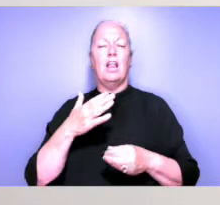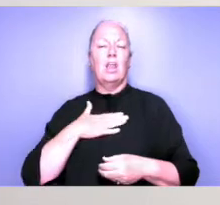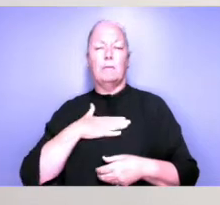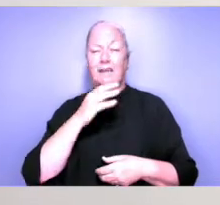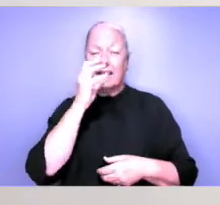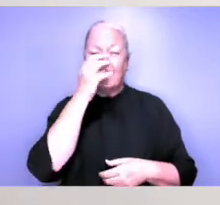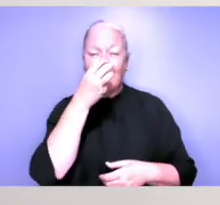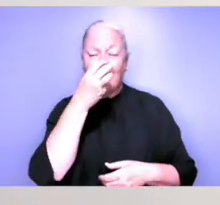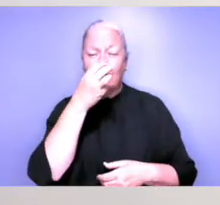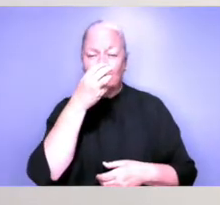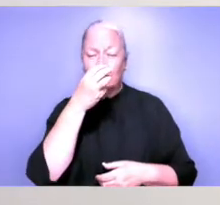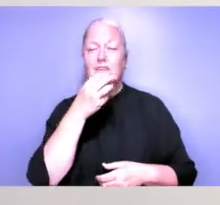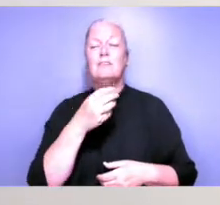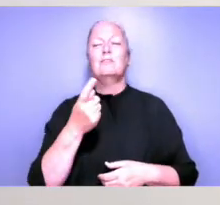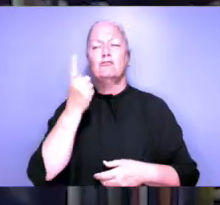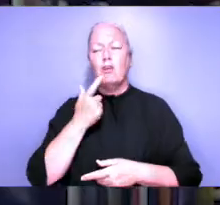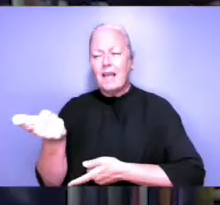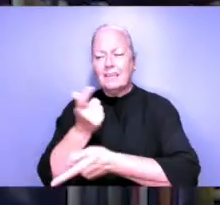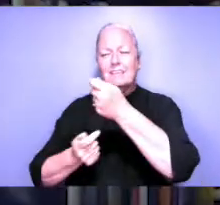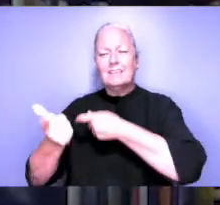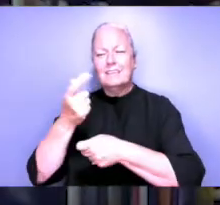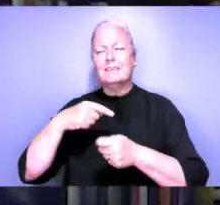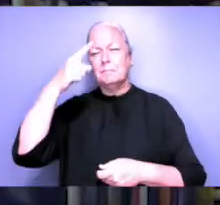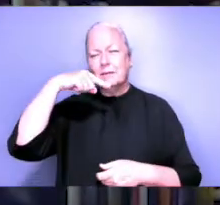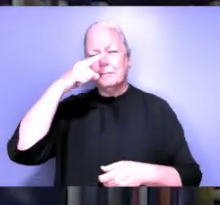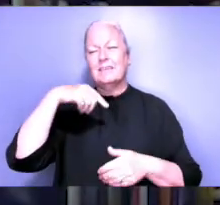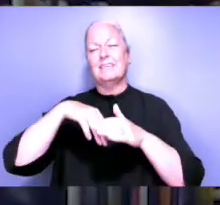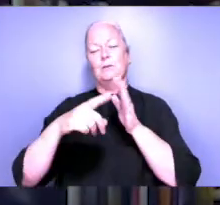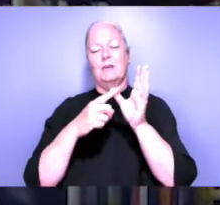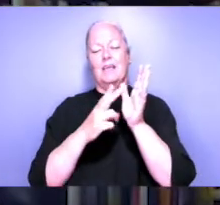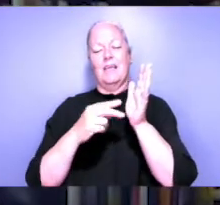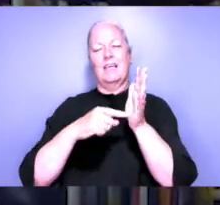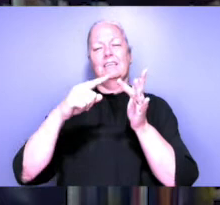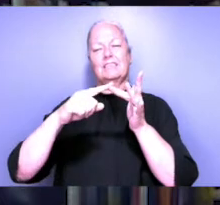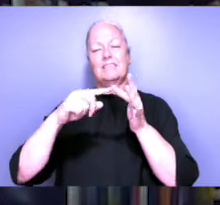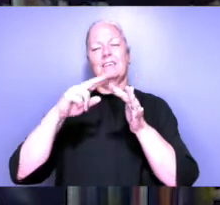and using it to drag people into anti fascist work.